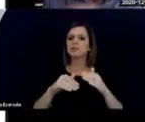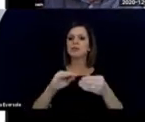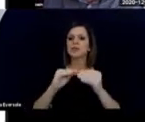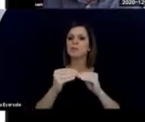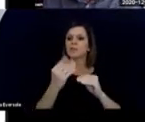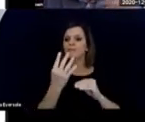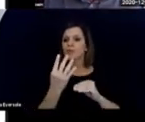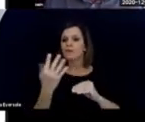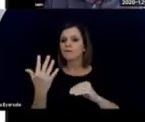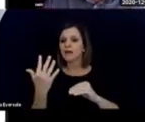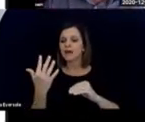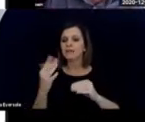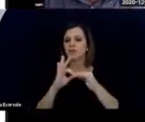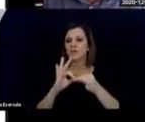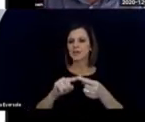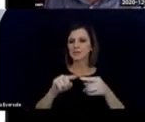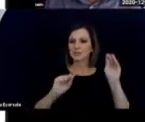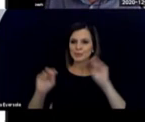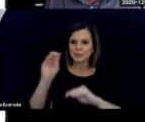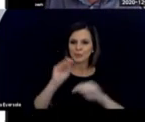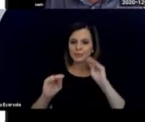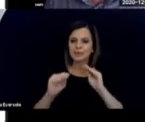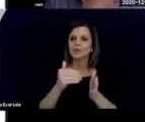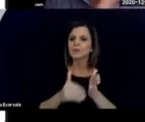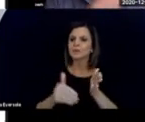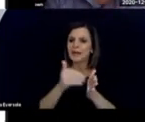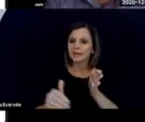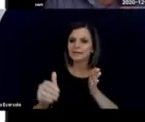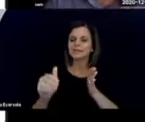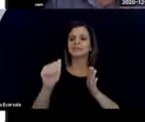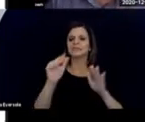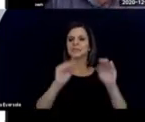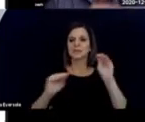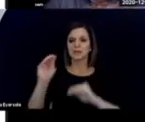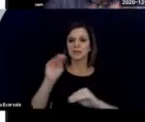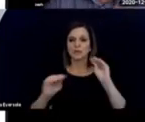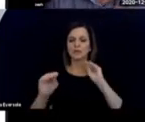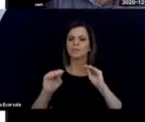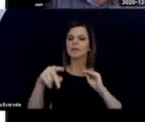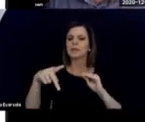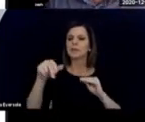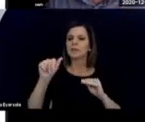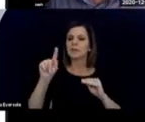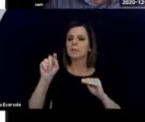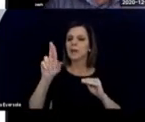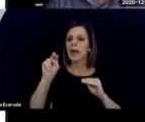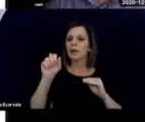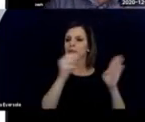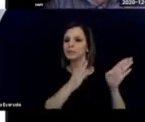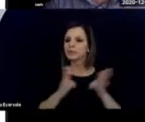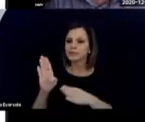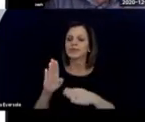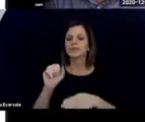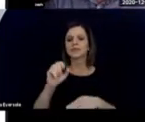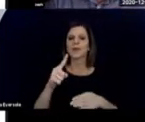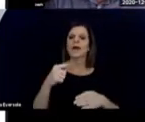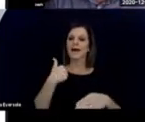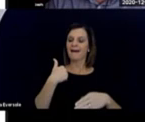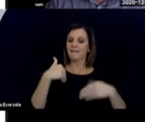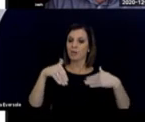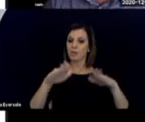movement, repeating movement patterns with children. So there are all sorts of ways to introduce math.